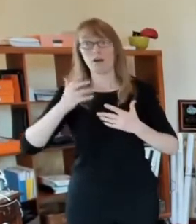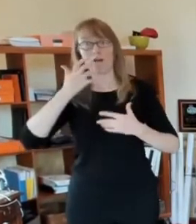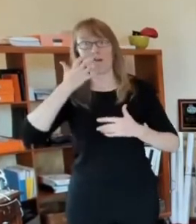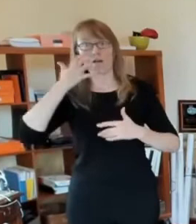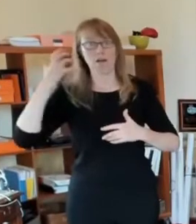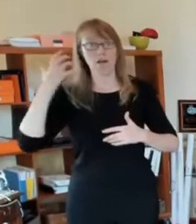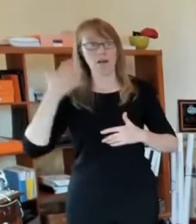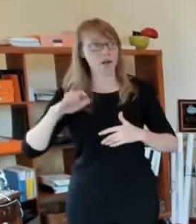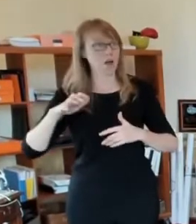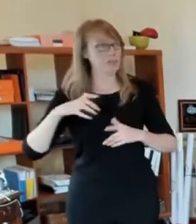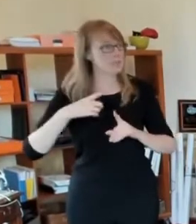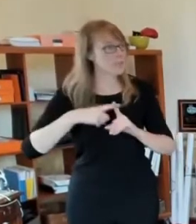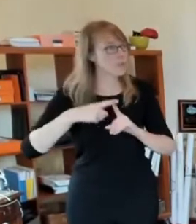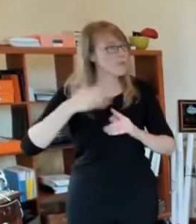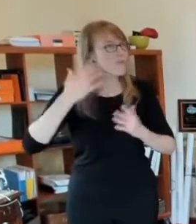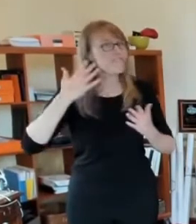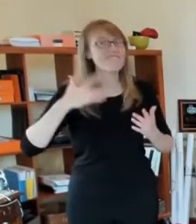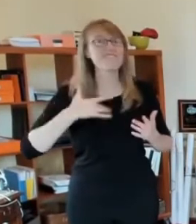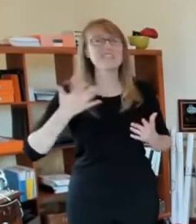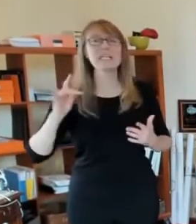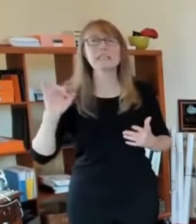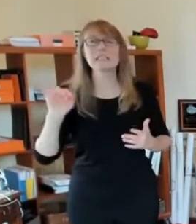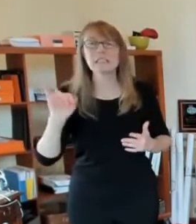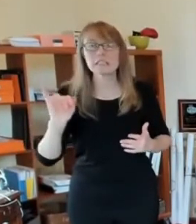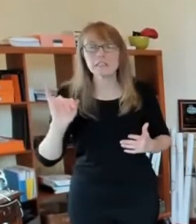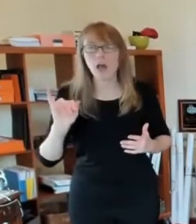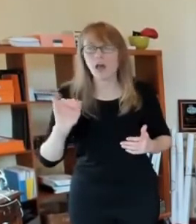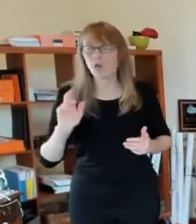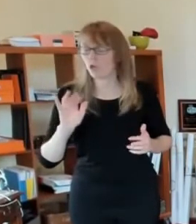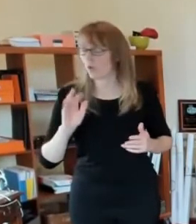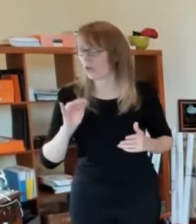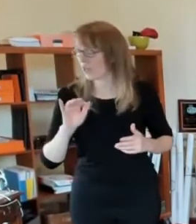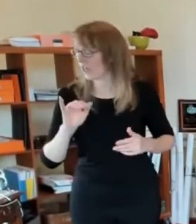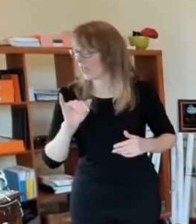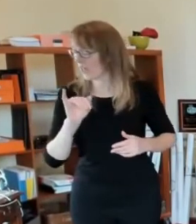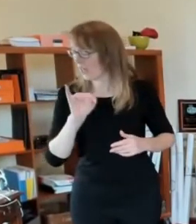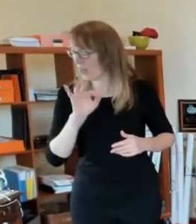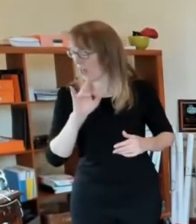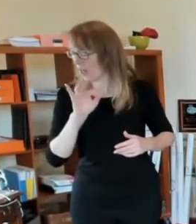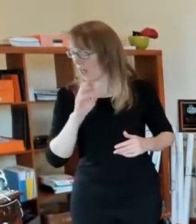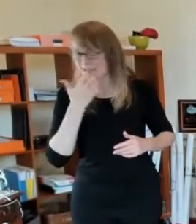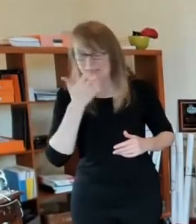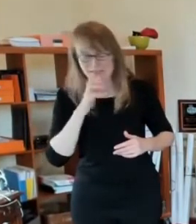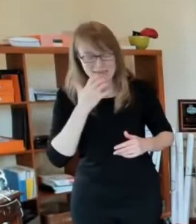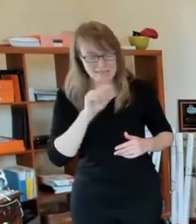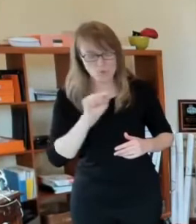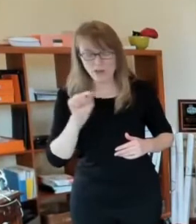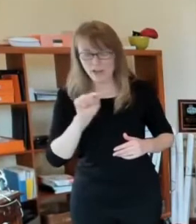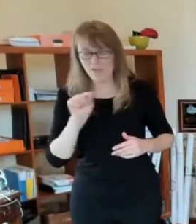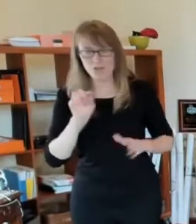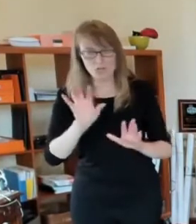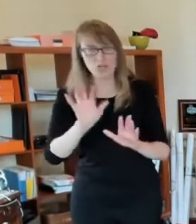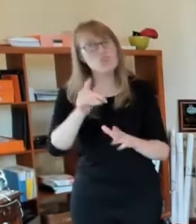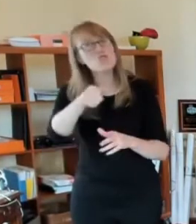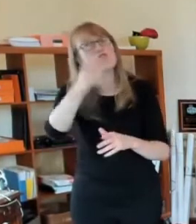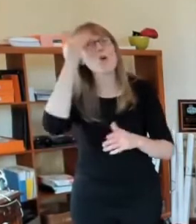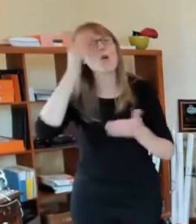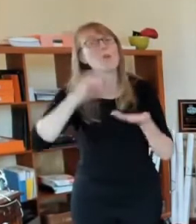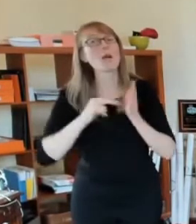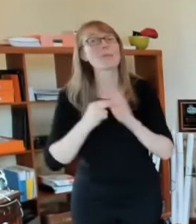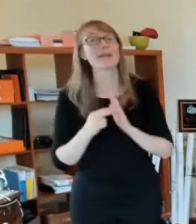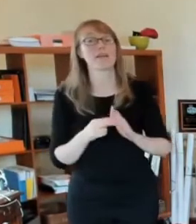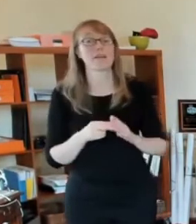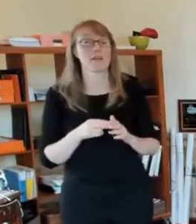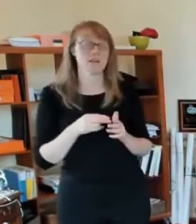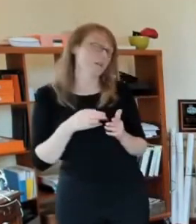temperatures. What do they call it? What it feels like. There's a word for that. But you know what I'm saying that it would feel